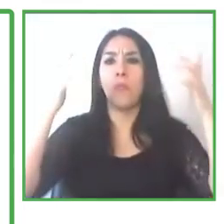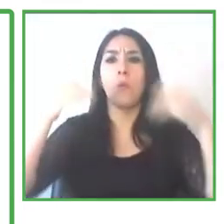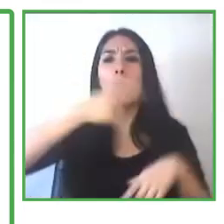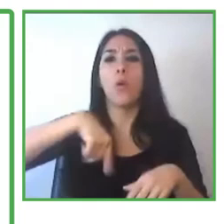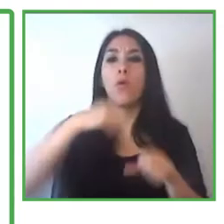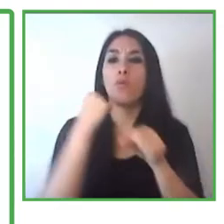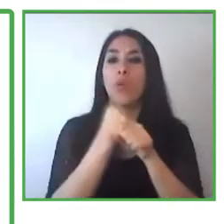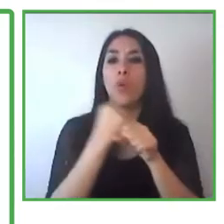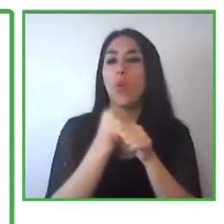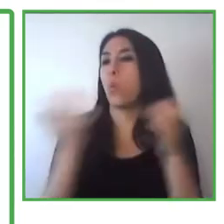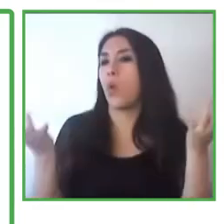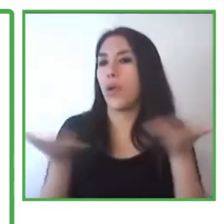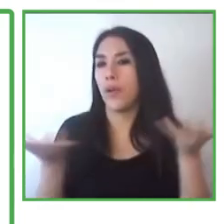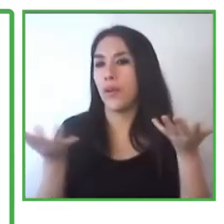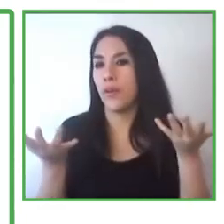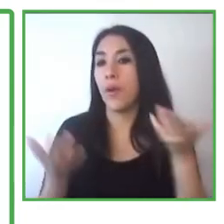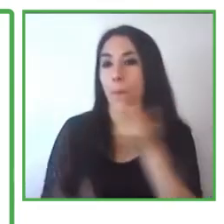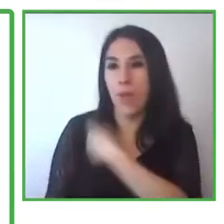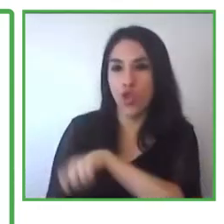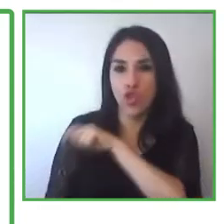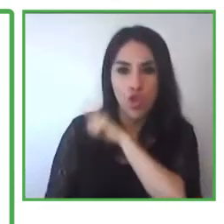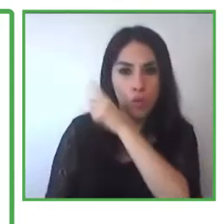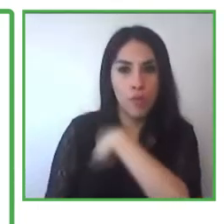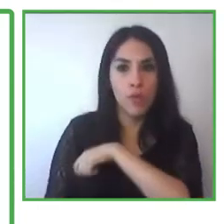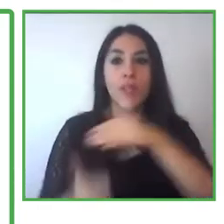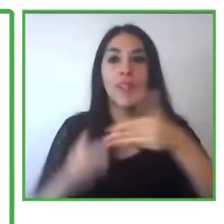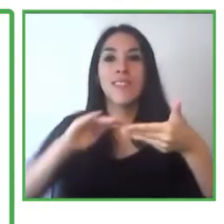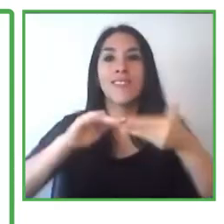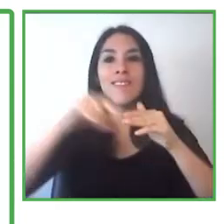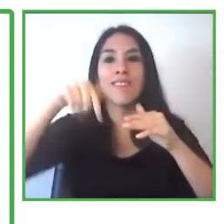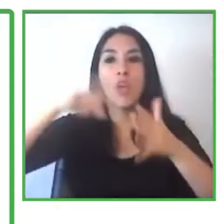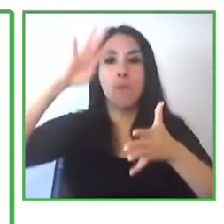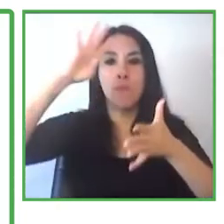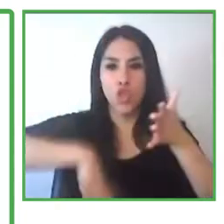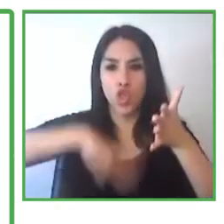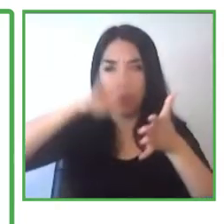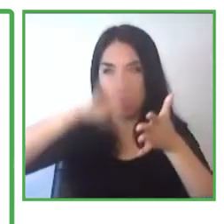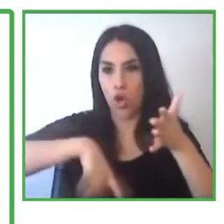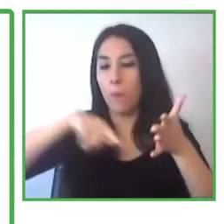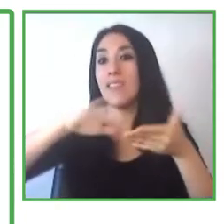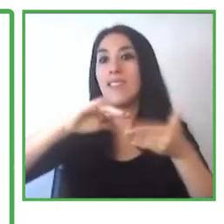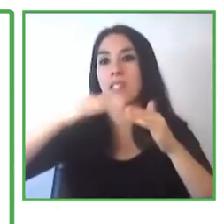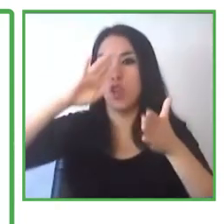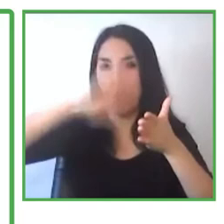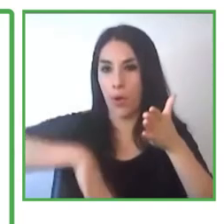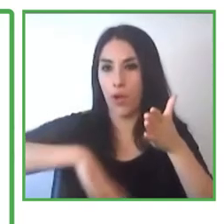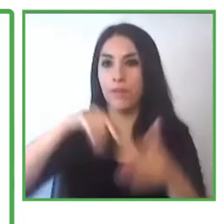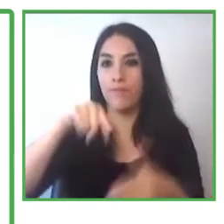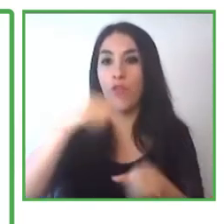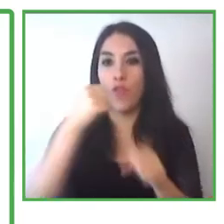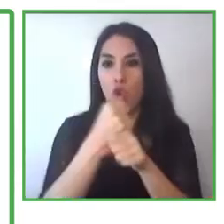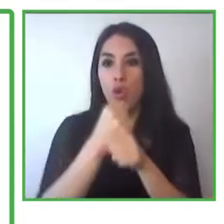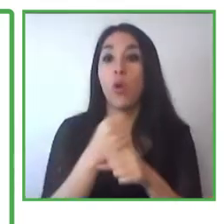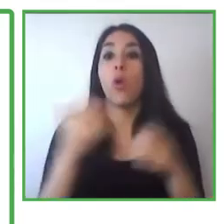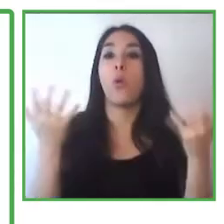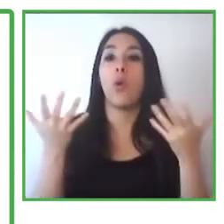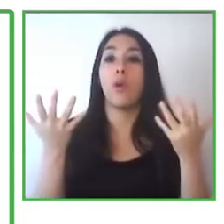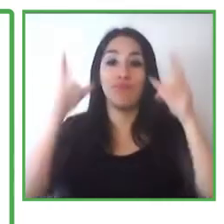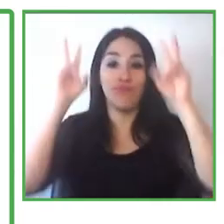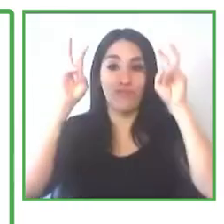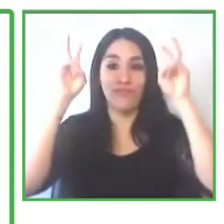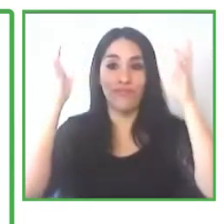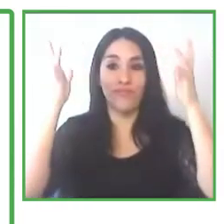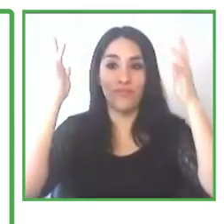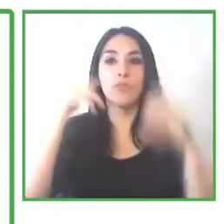that is in Barcelona. And it's a result of the transformation of the pension fund and Baleares that was